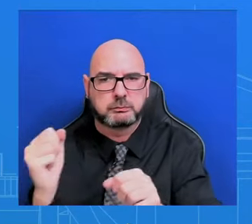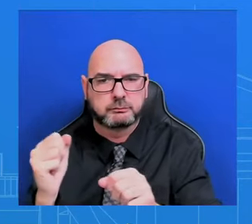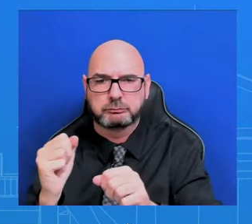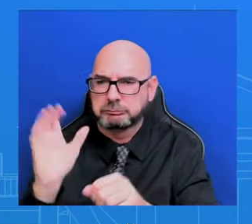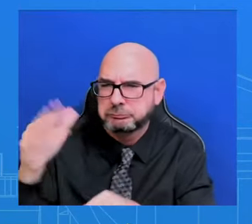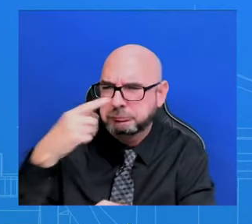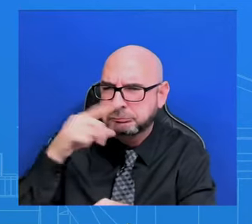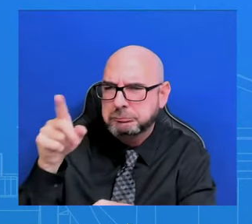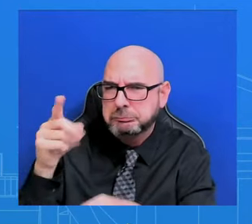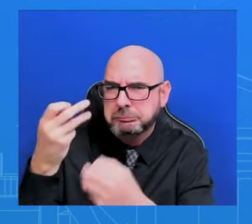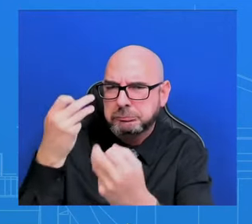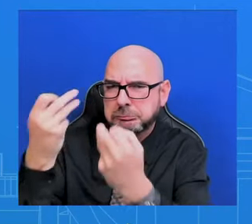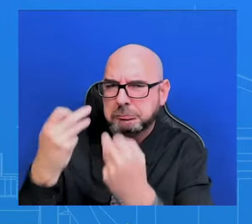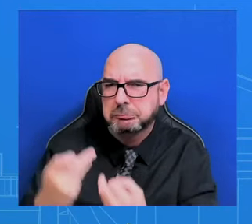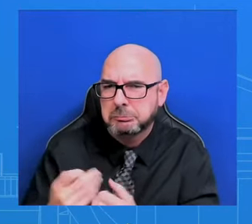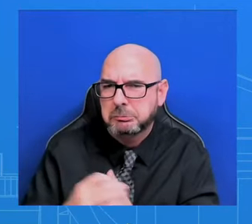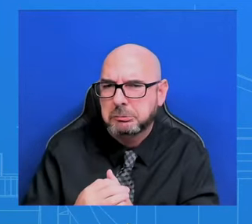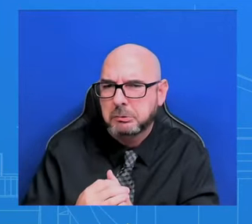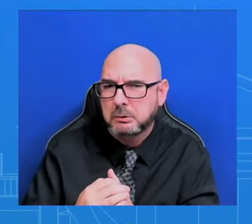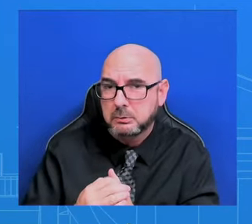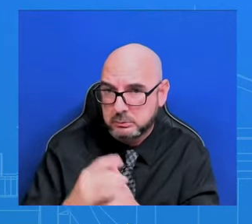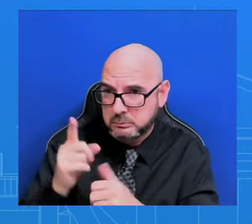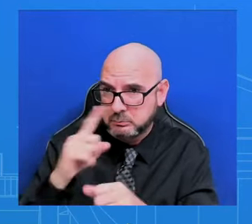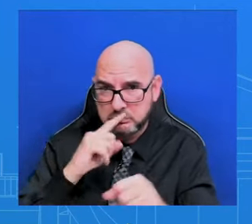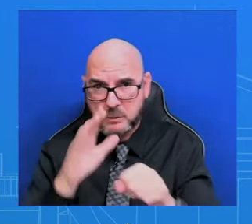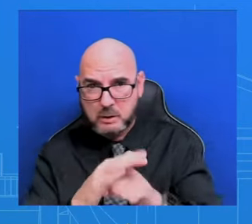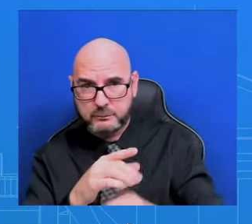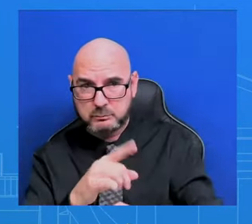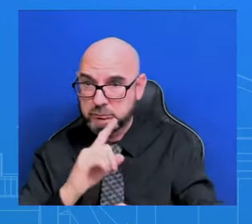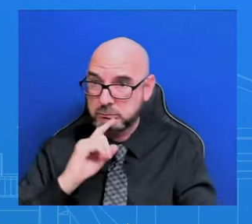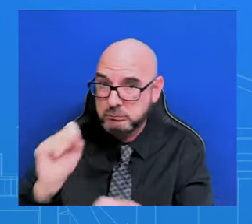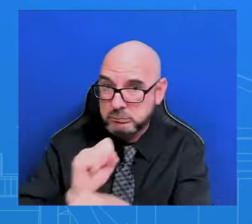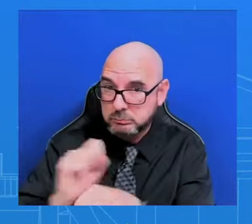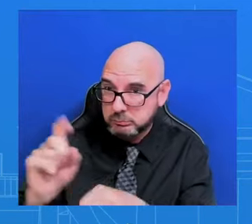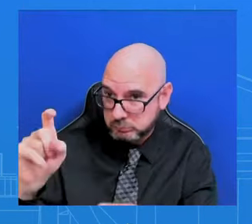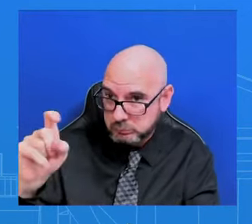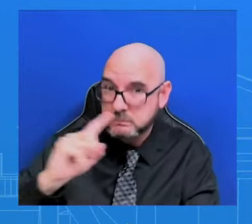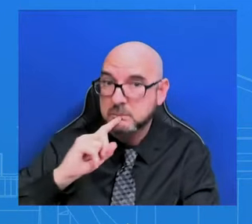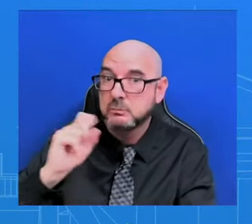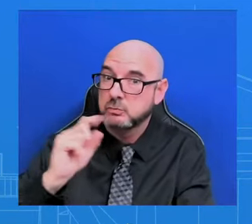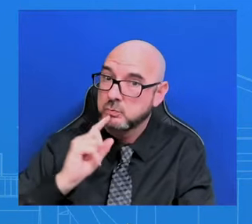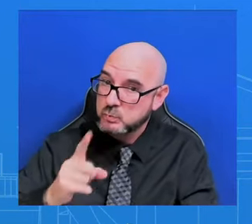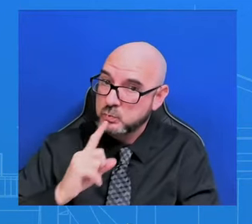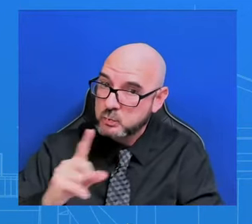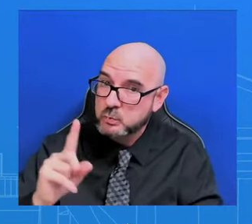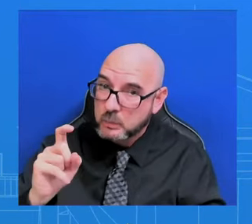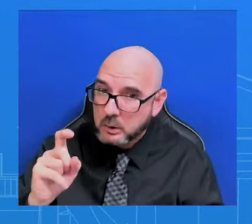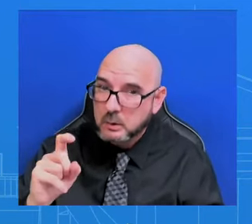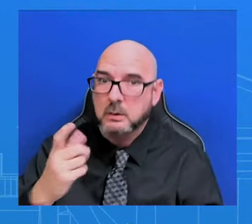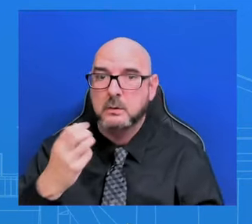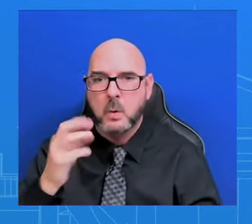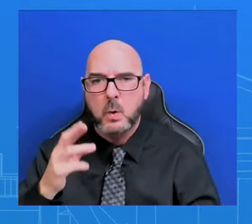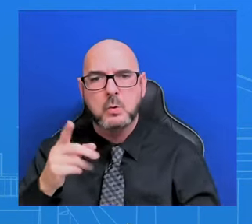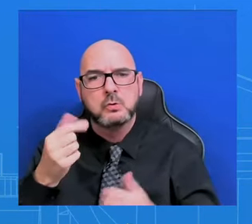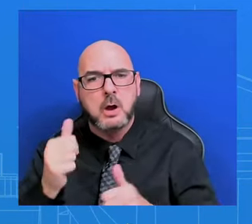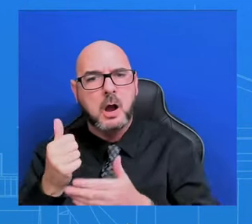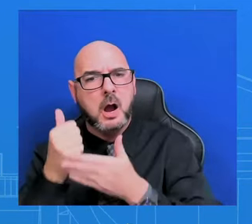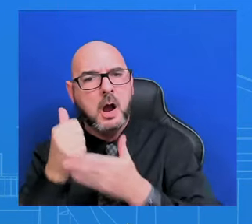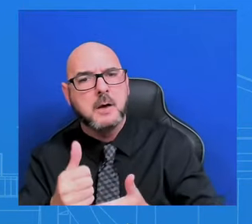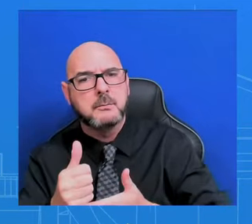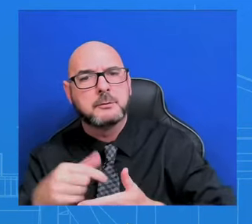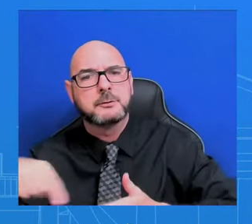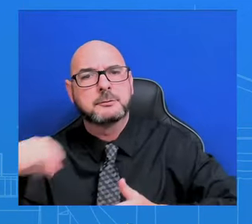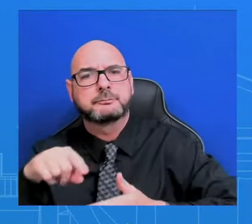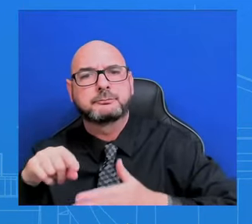Can you confirm that? Is the U.S. engaged in it? As Brett's in the region right now, is he trying to actively sort of drum up support